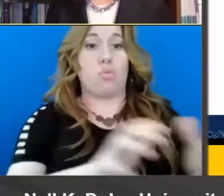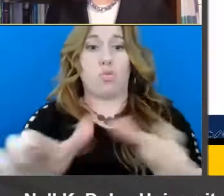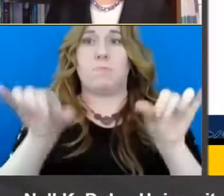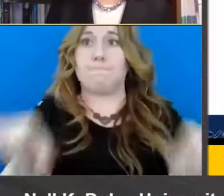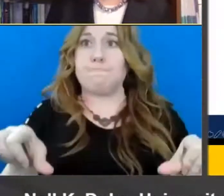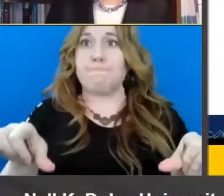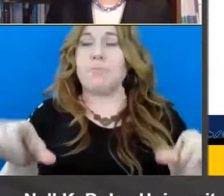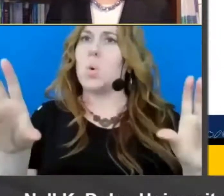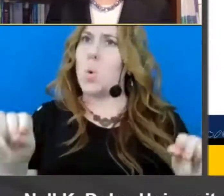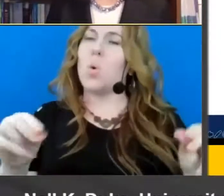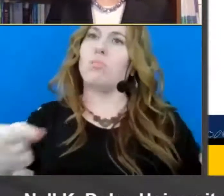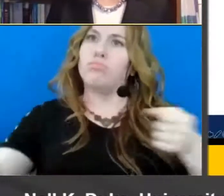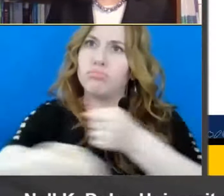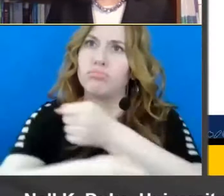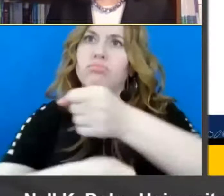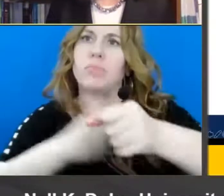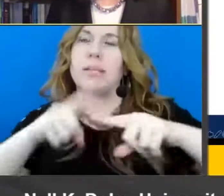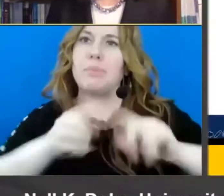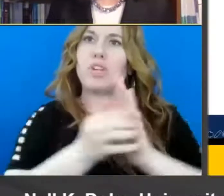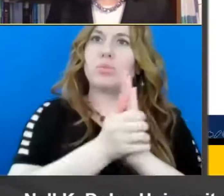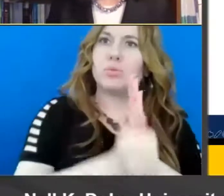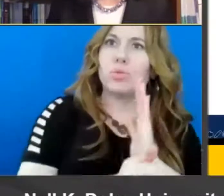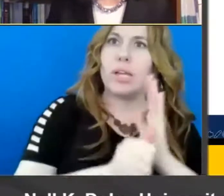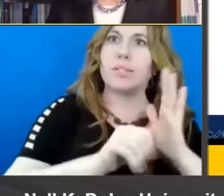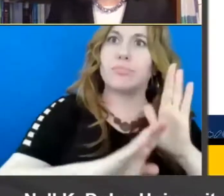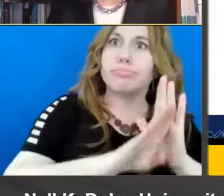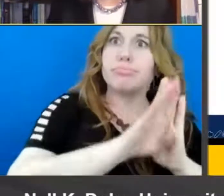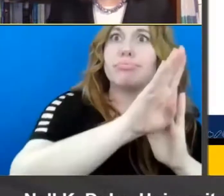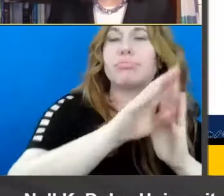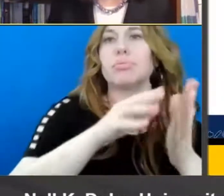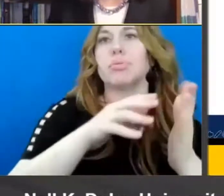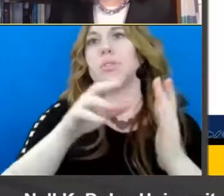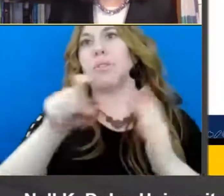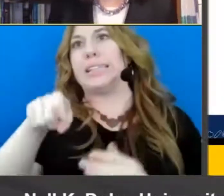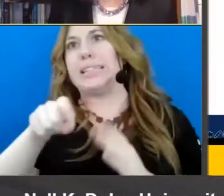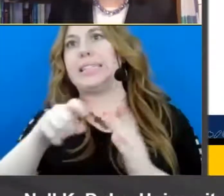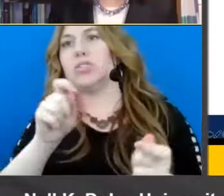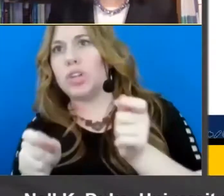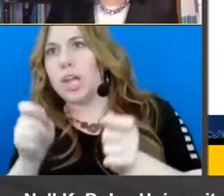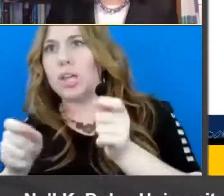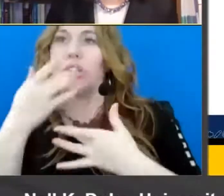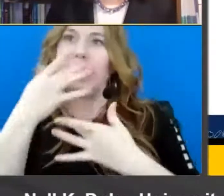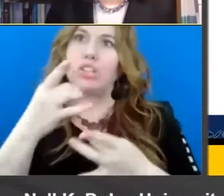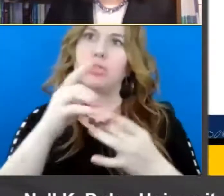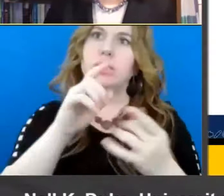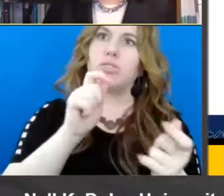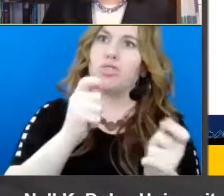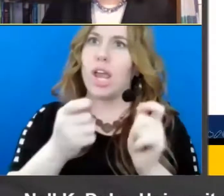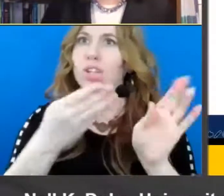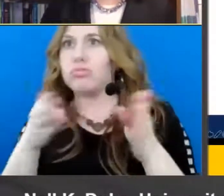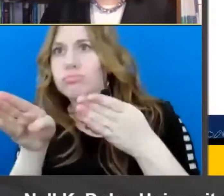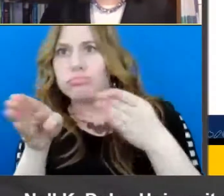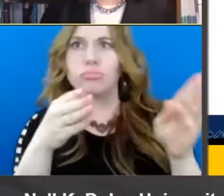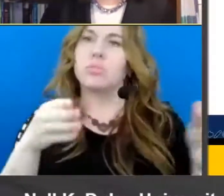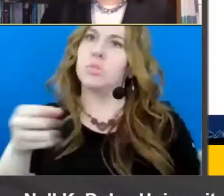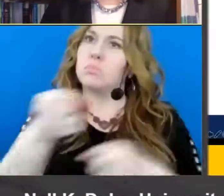and their needs and their interests and their choices uh shift all informed by a formative assessment um and i i do have a new